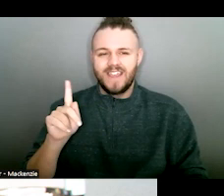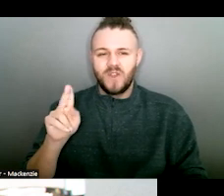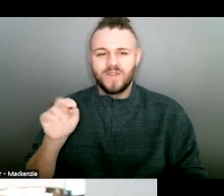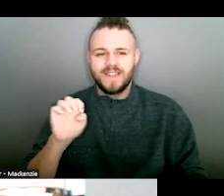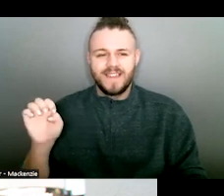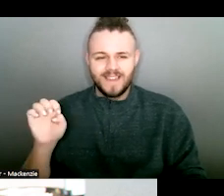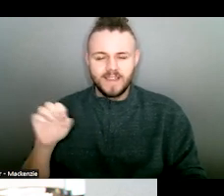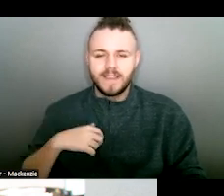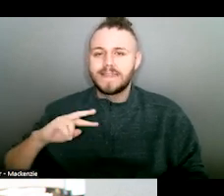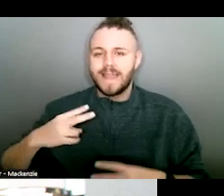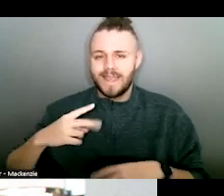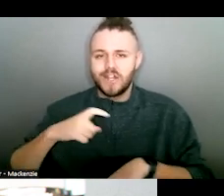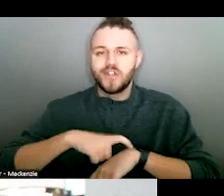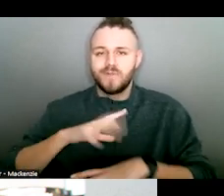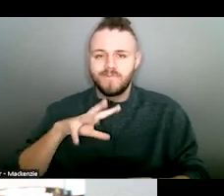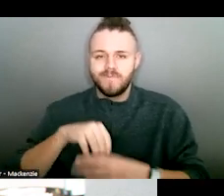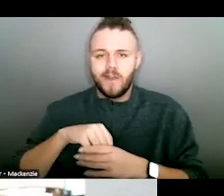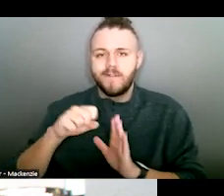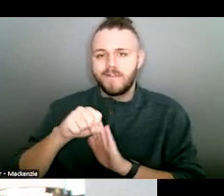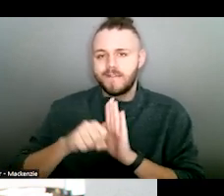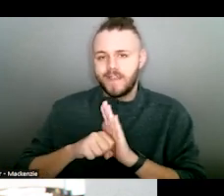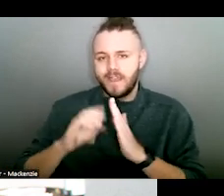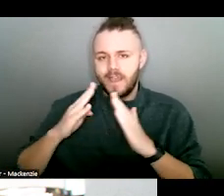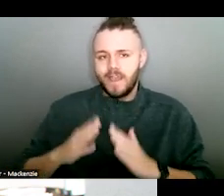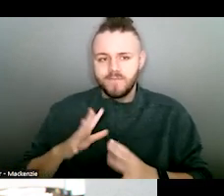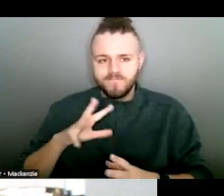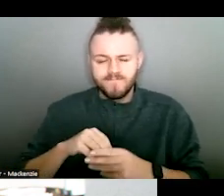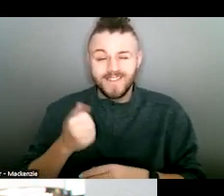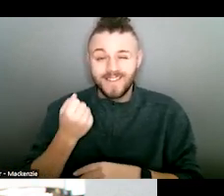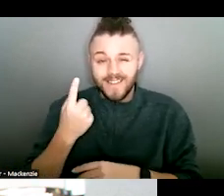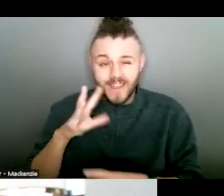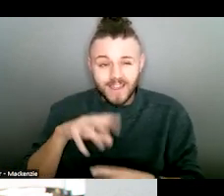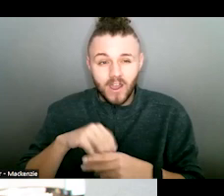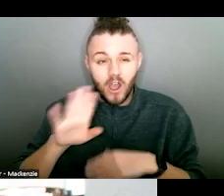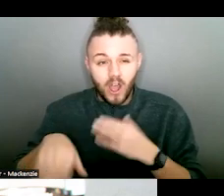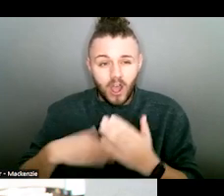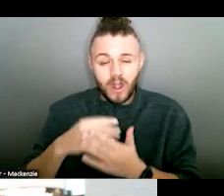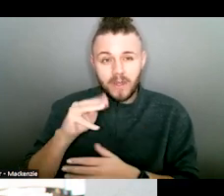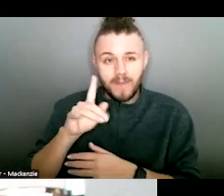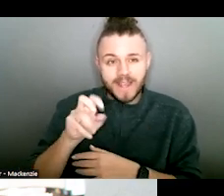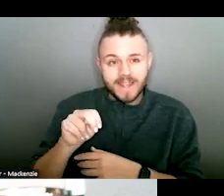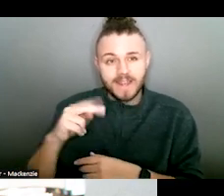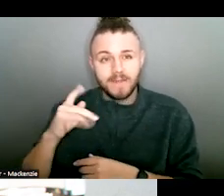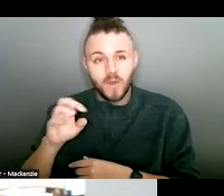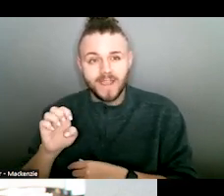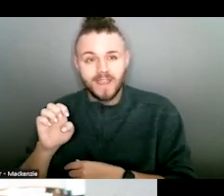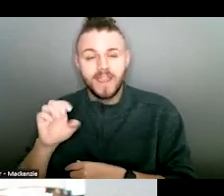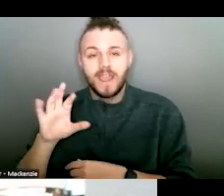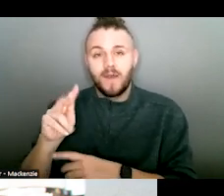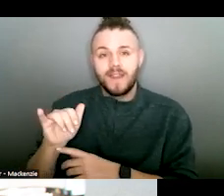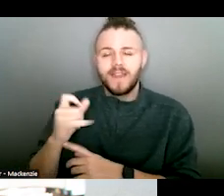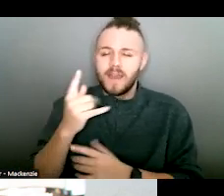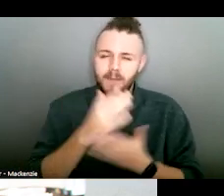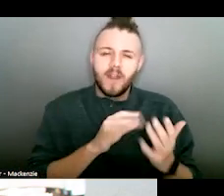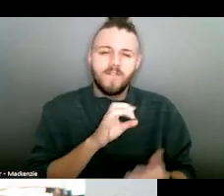term in the Ohio Senate, representing the people of the 16th Senate District, which encompasses all of Madison and Pickaway counties and a portion of Franklin